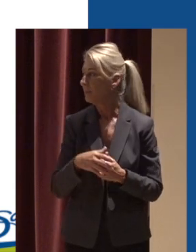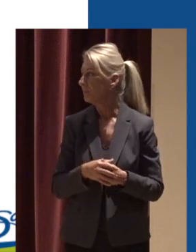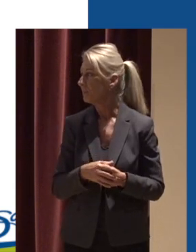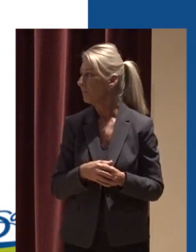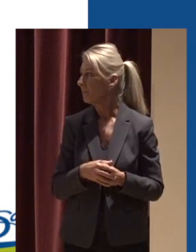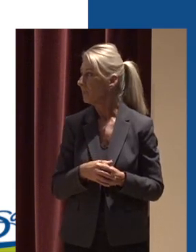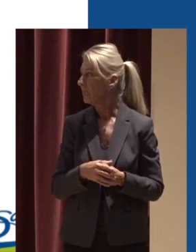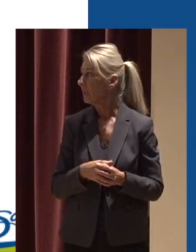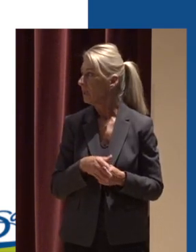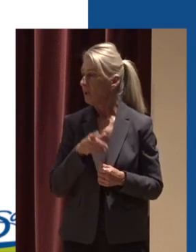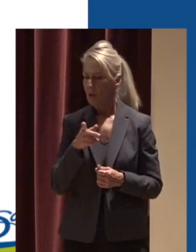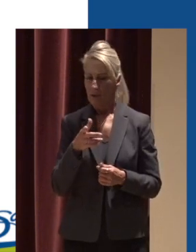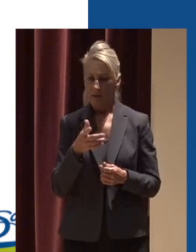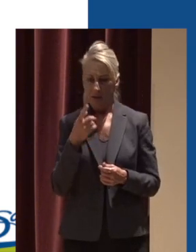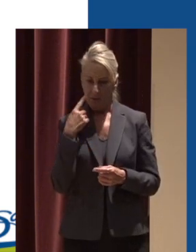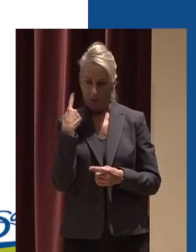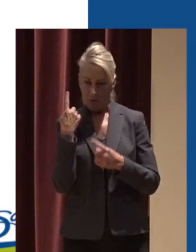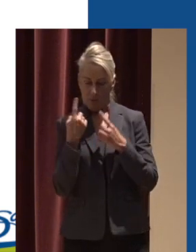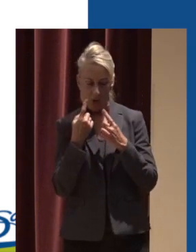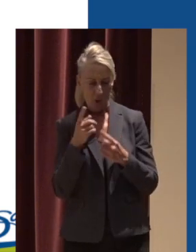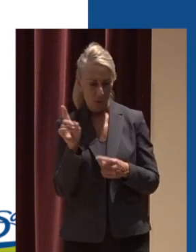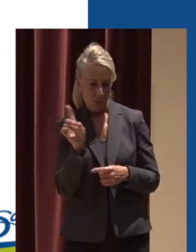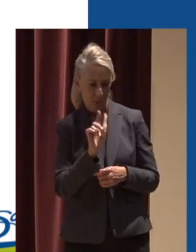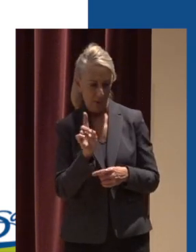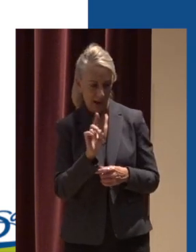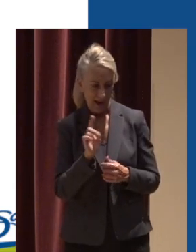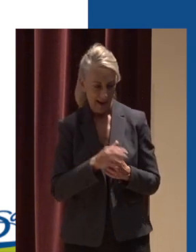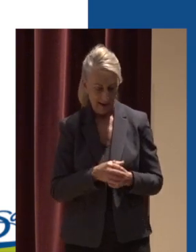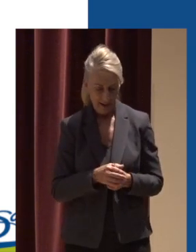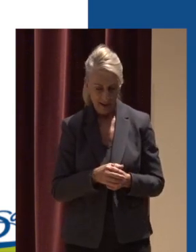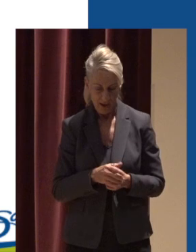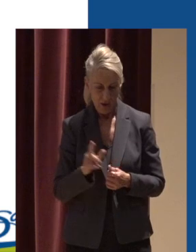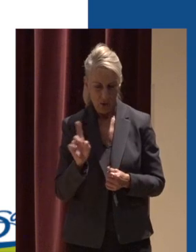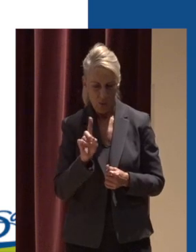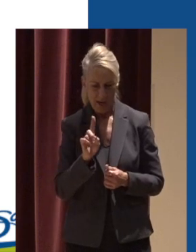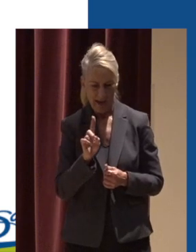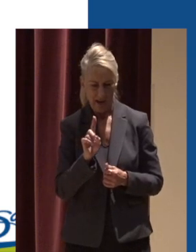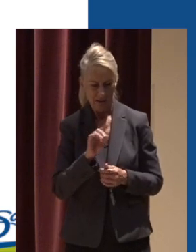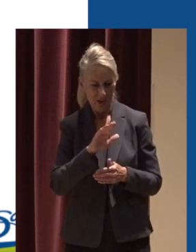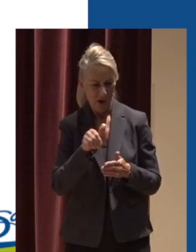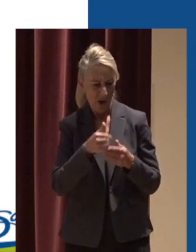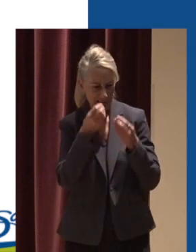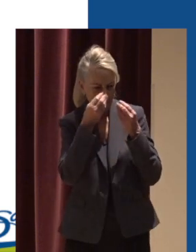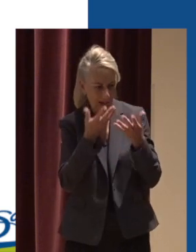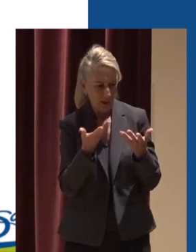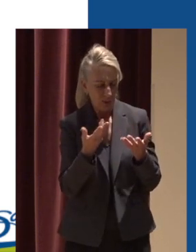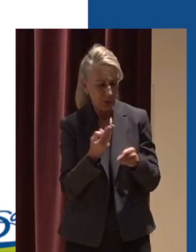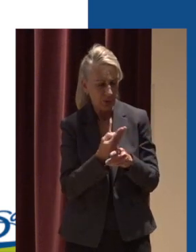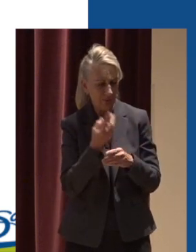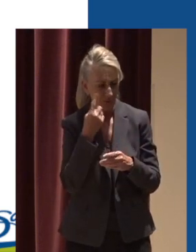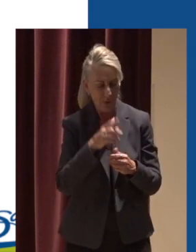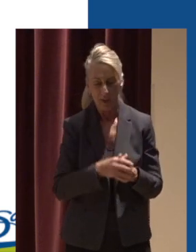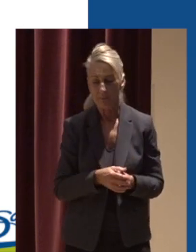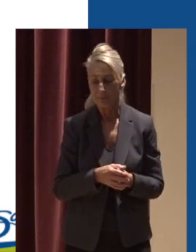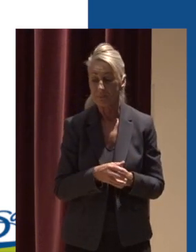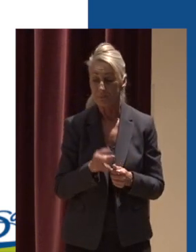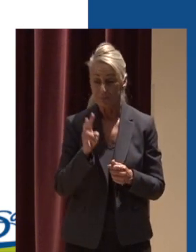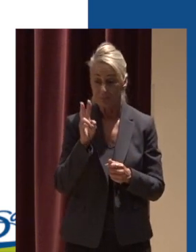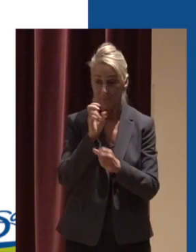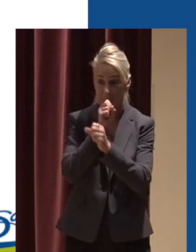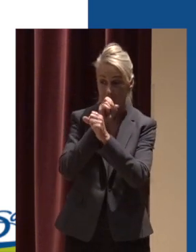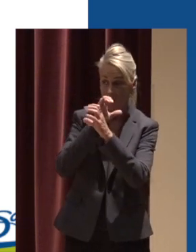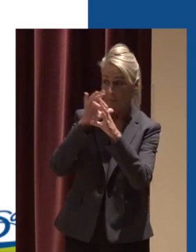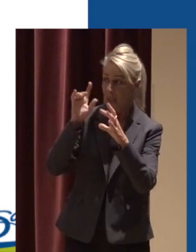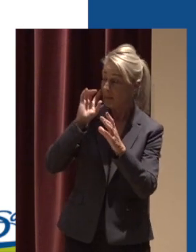so you're probably beginning to wonder where where does all the data go what do we use it for so looking at the big picture